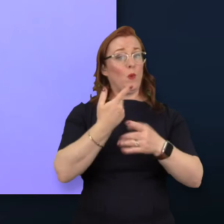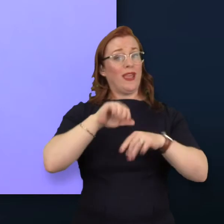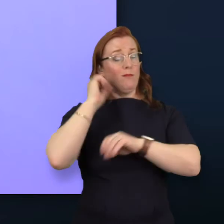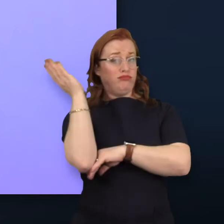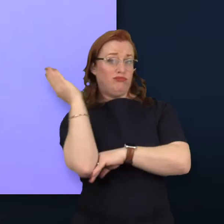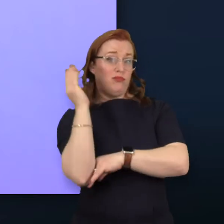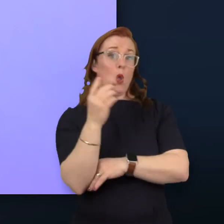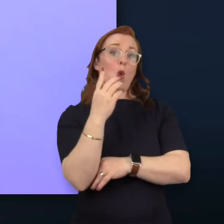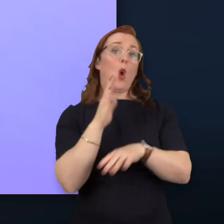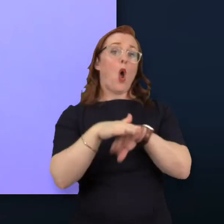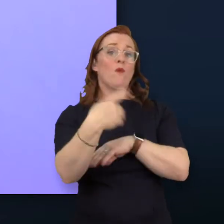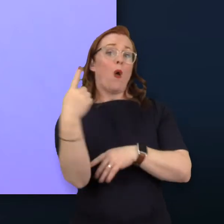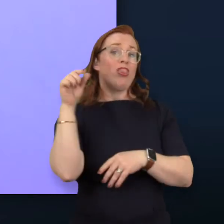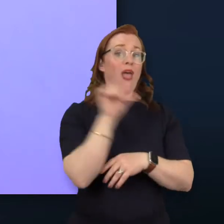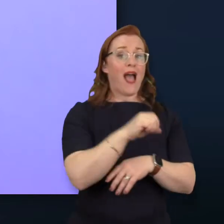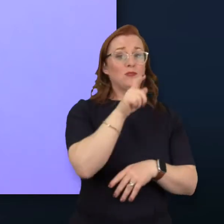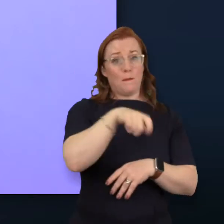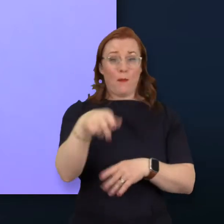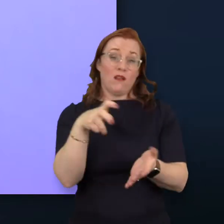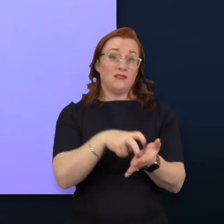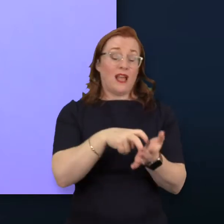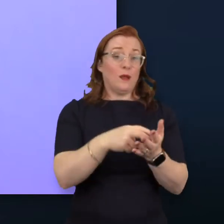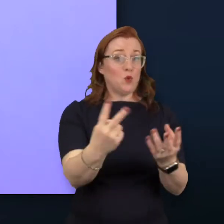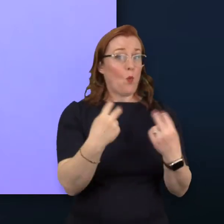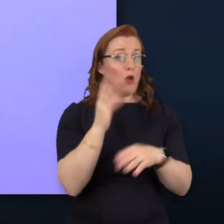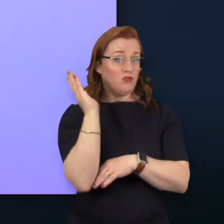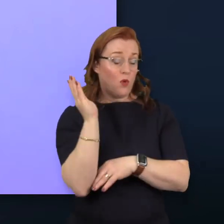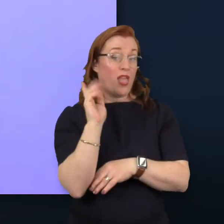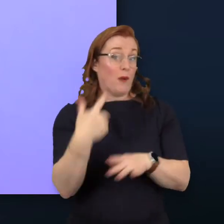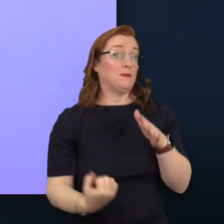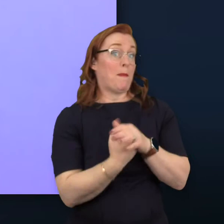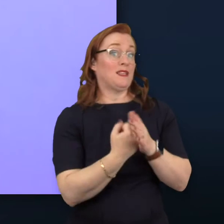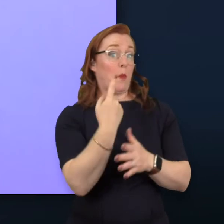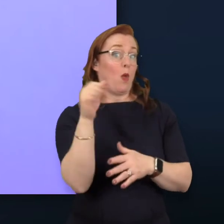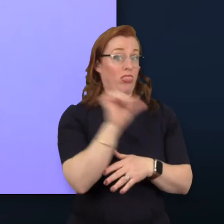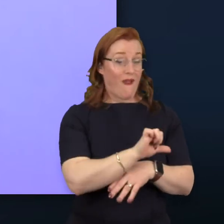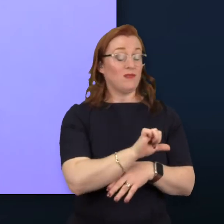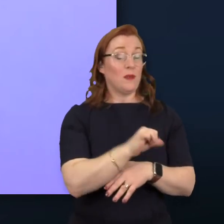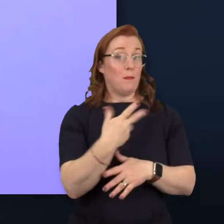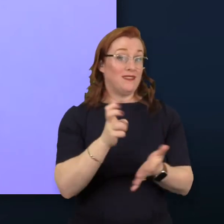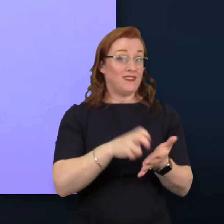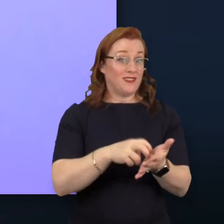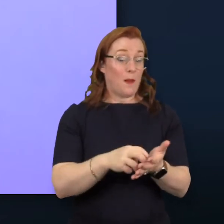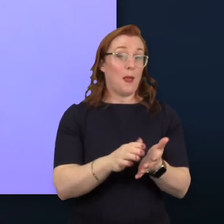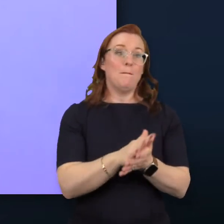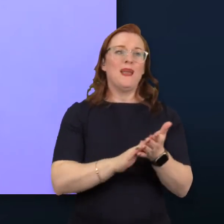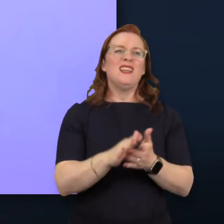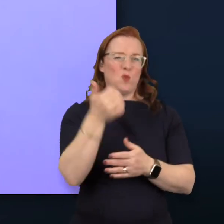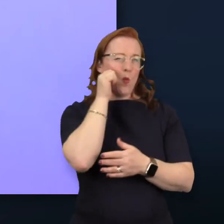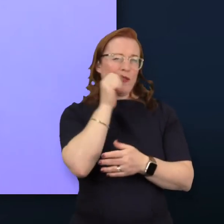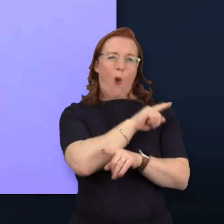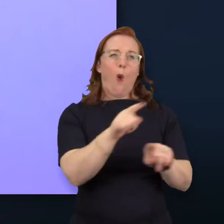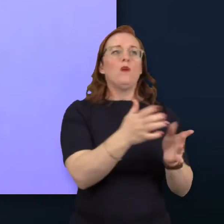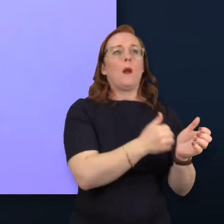week. A thousand people, which was the maximum the system would allow. That shows a huge interest from